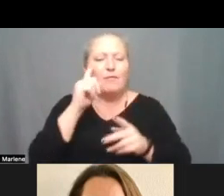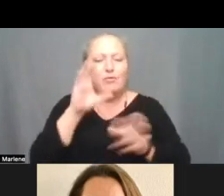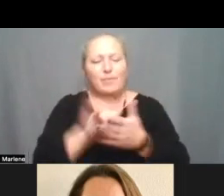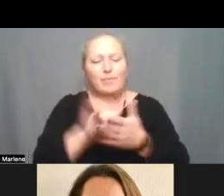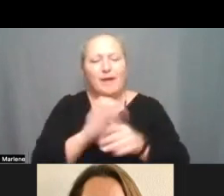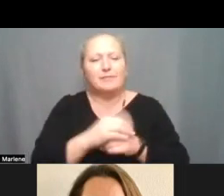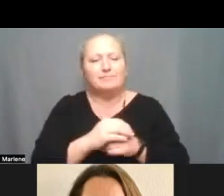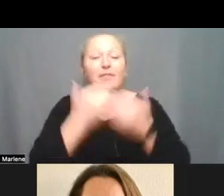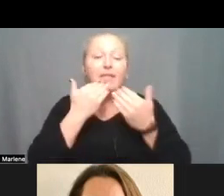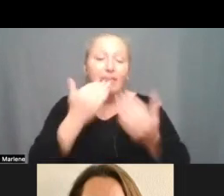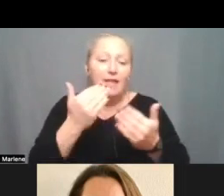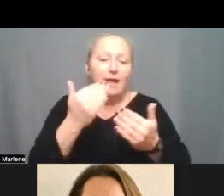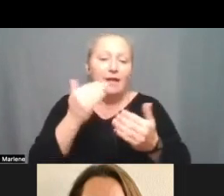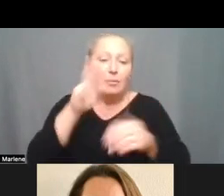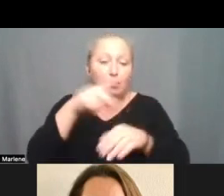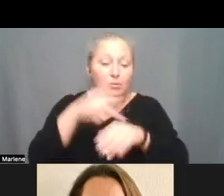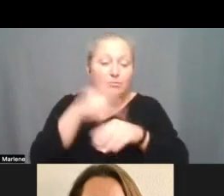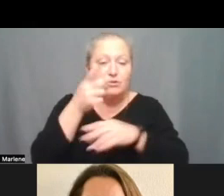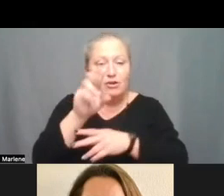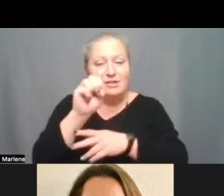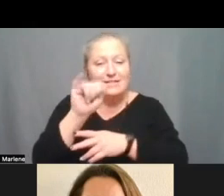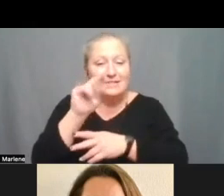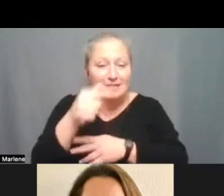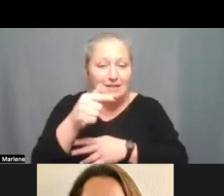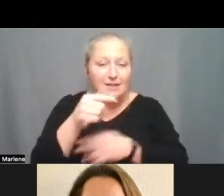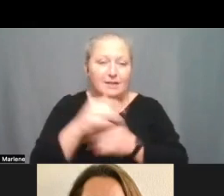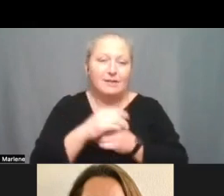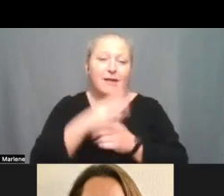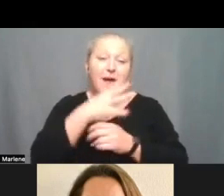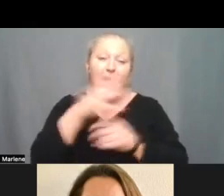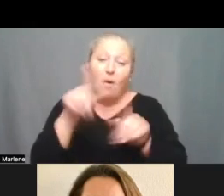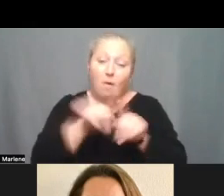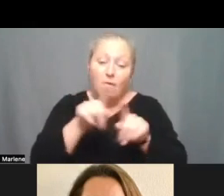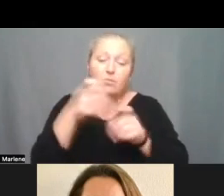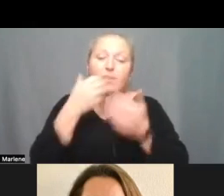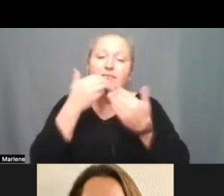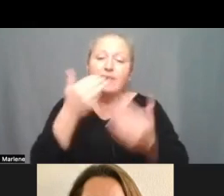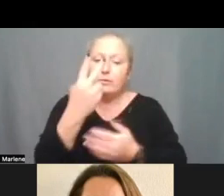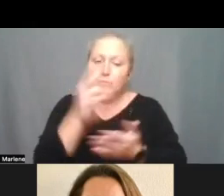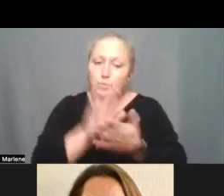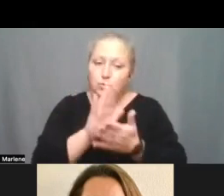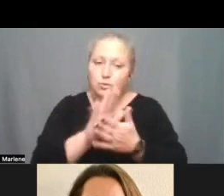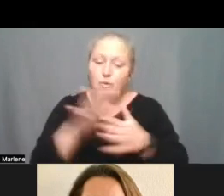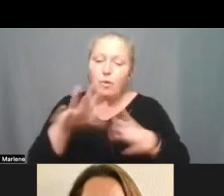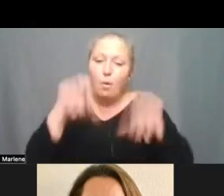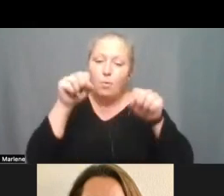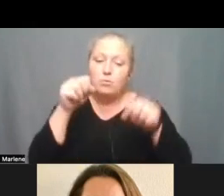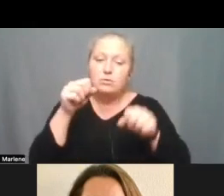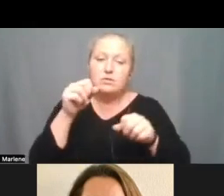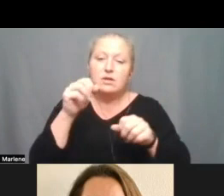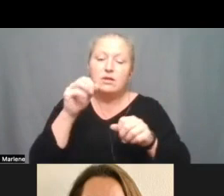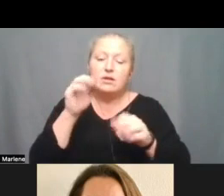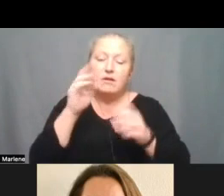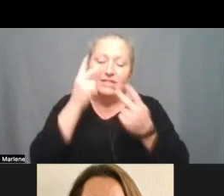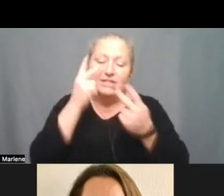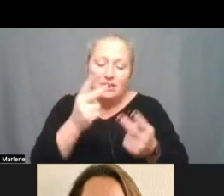Thank our principal, Dr. Singh. In addition, I want to thank our two schools that hosted us for our school visitation is really great to get